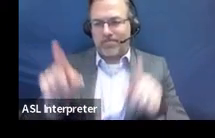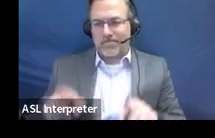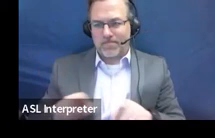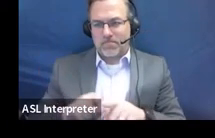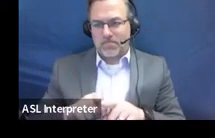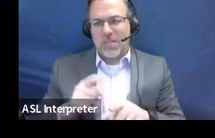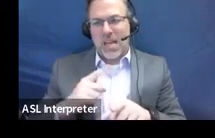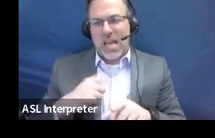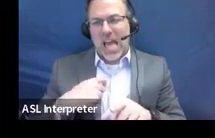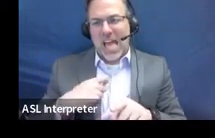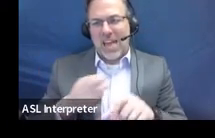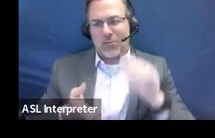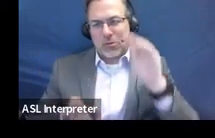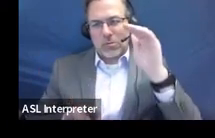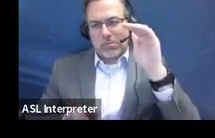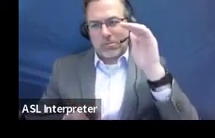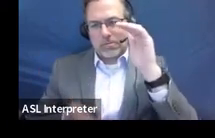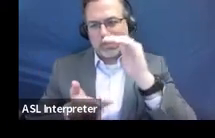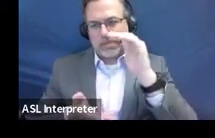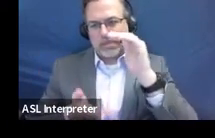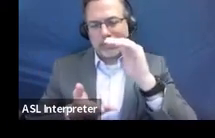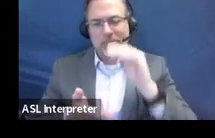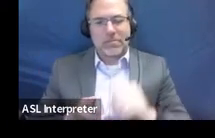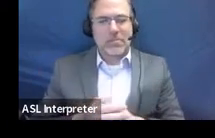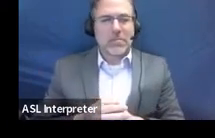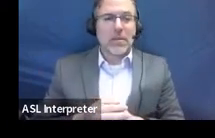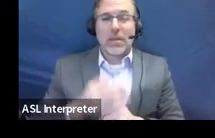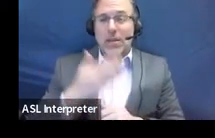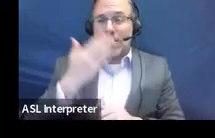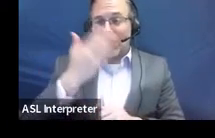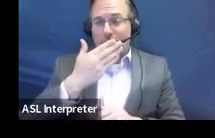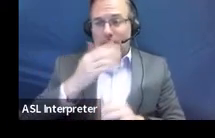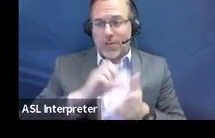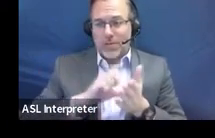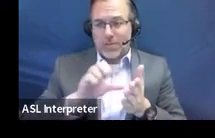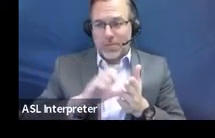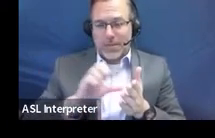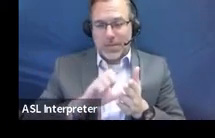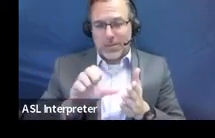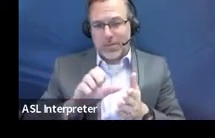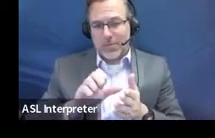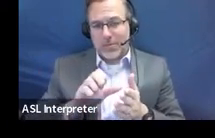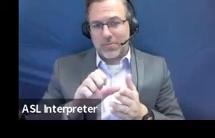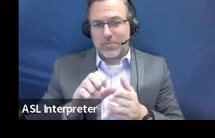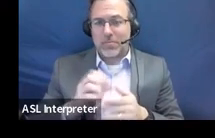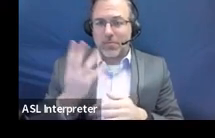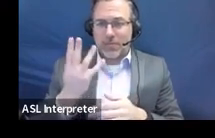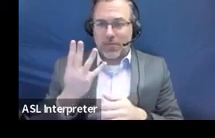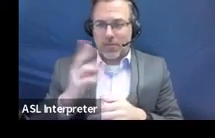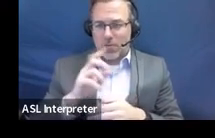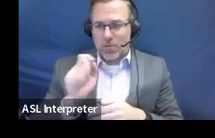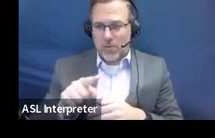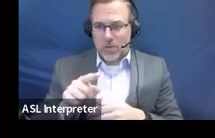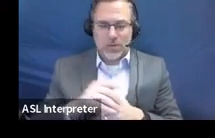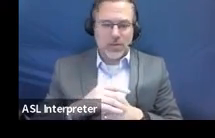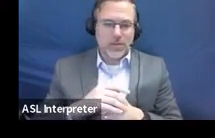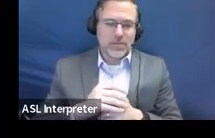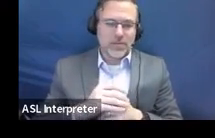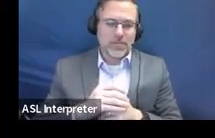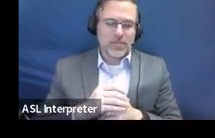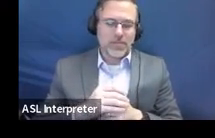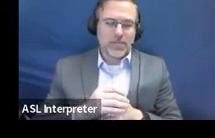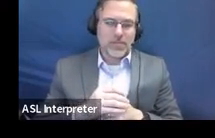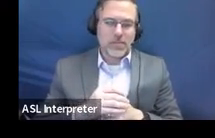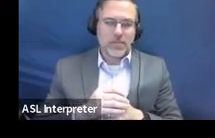smaller. So on this front page, where these four questions are, you want to make sure that